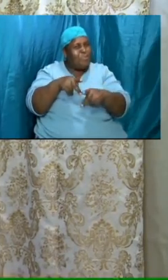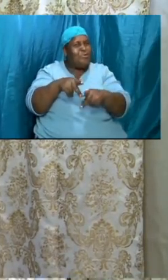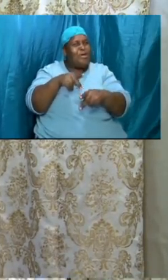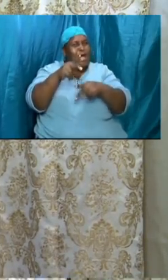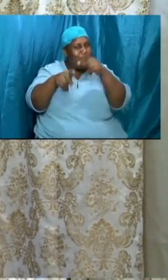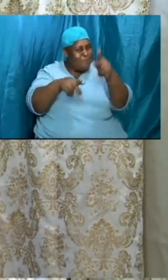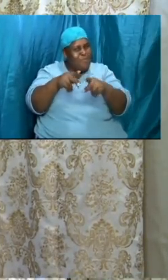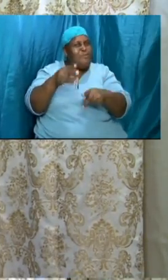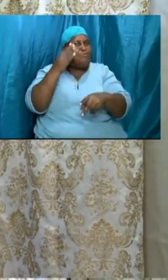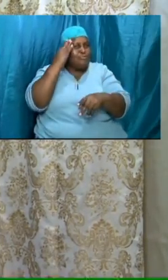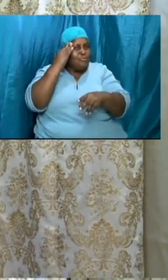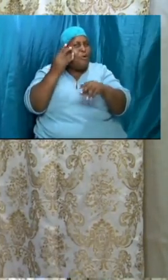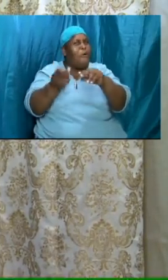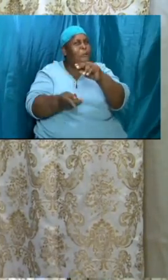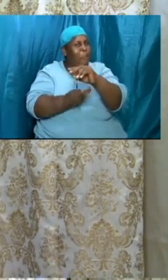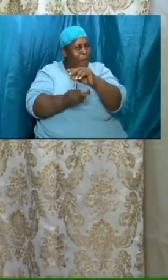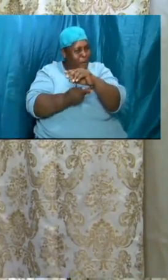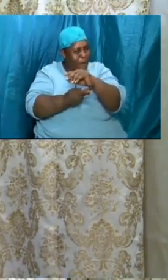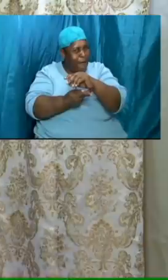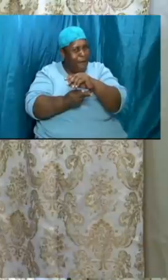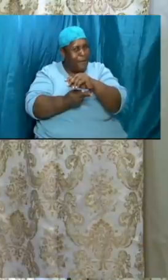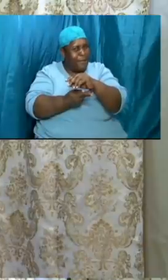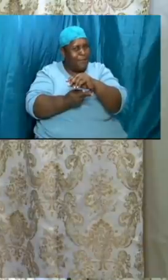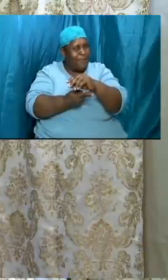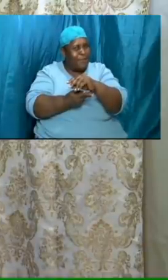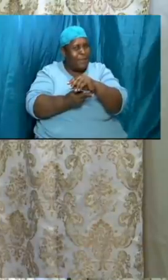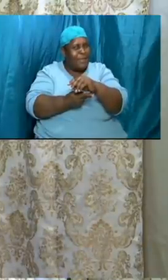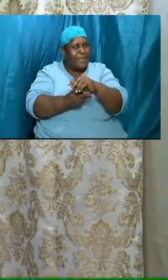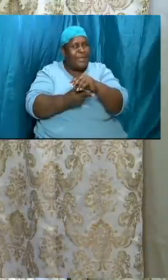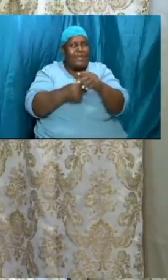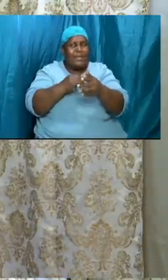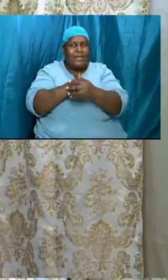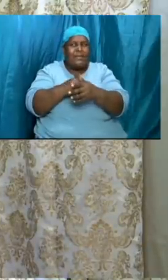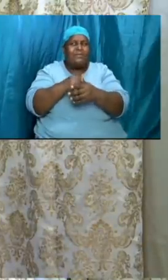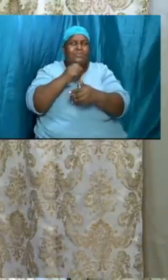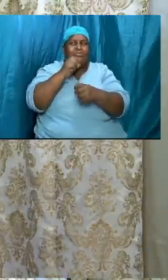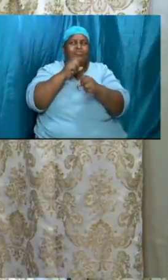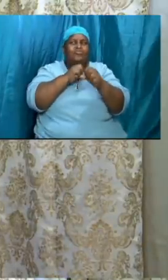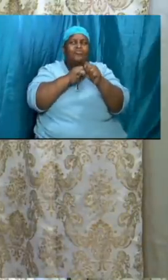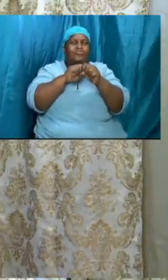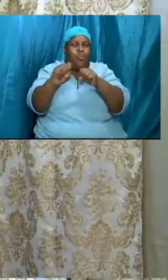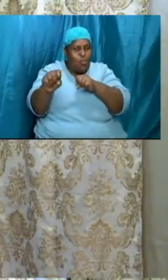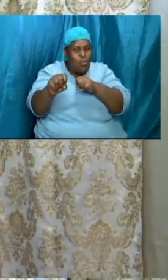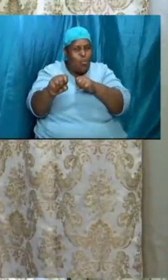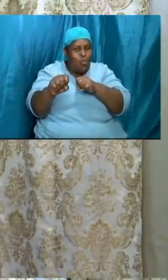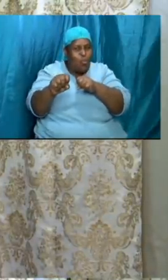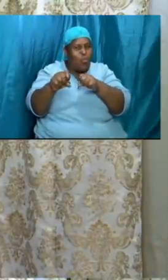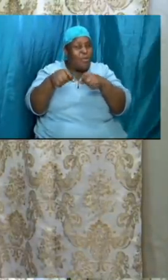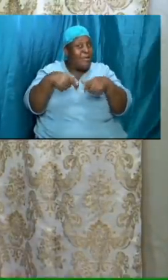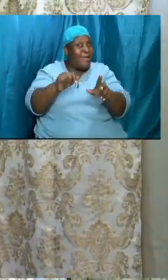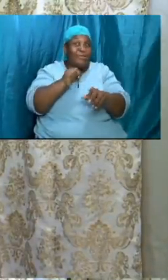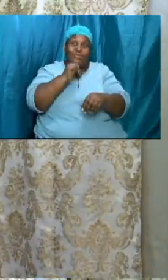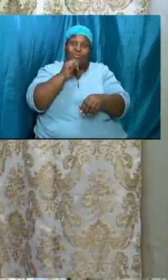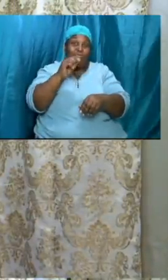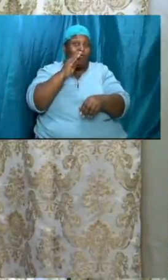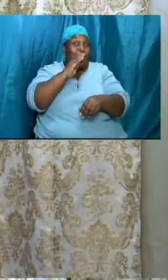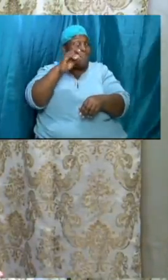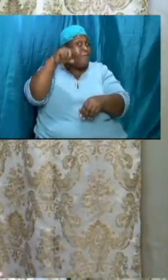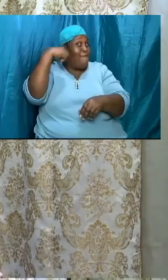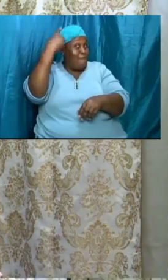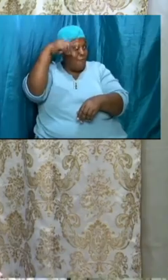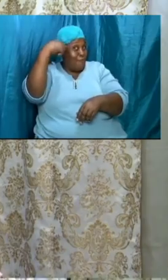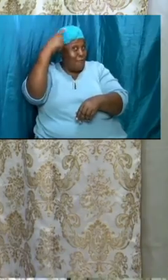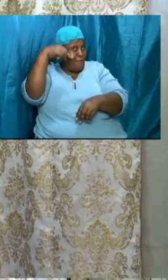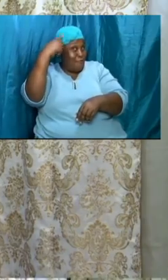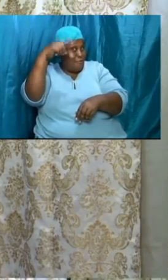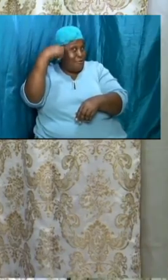place and everybody will understand it was so so let us not be fooled into believing that we will not know